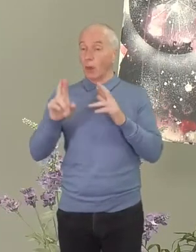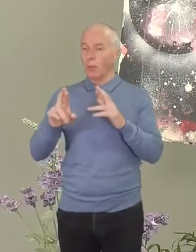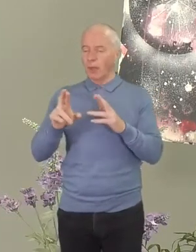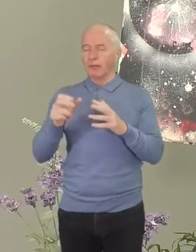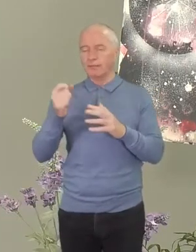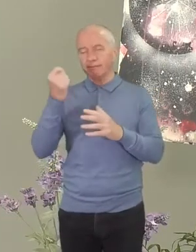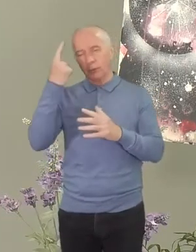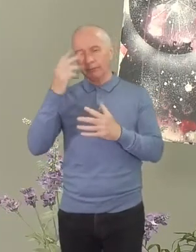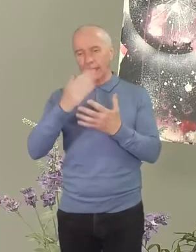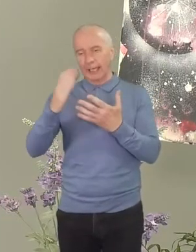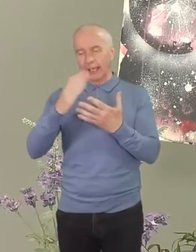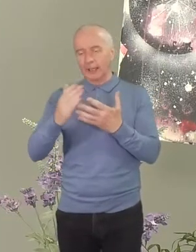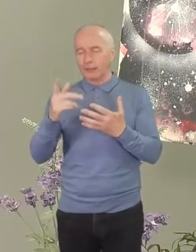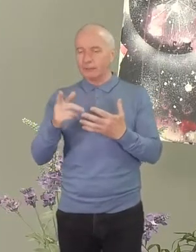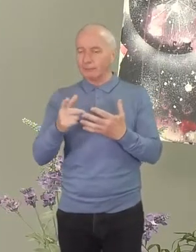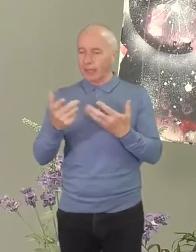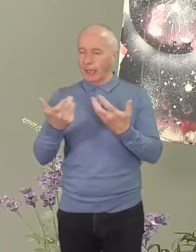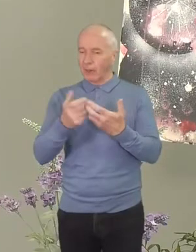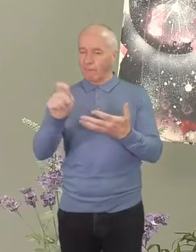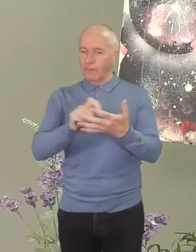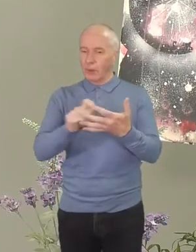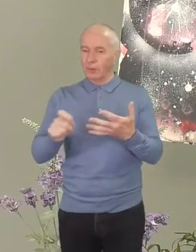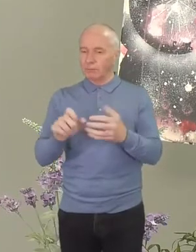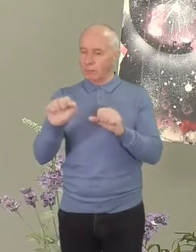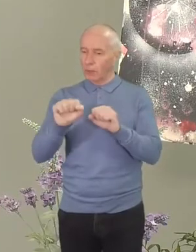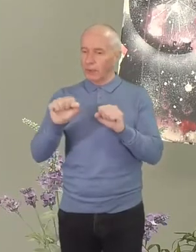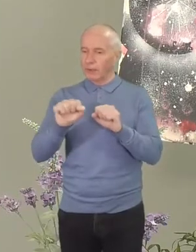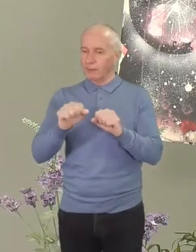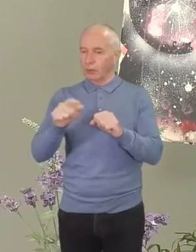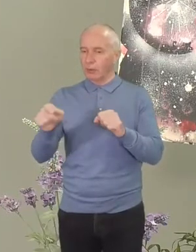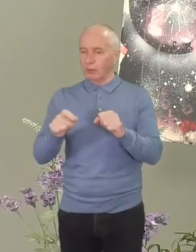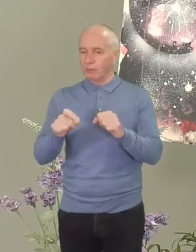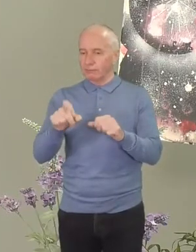now. Again, we'll wait a few moments while people vote. Thank you.